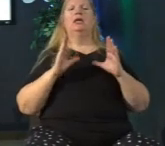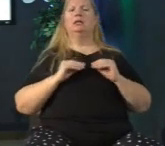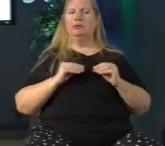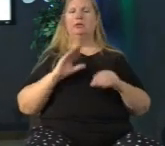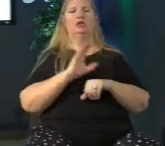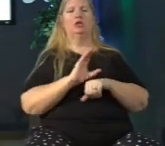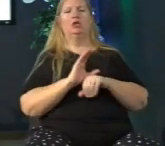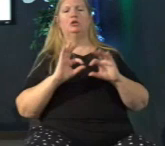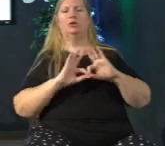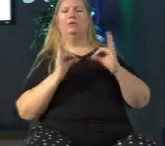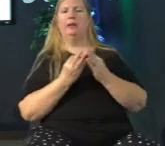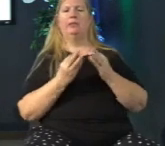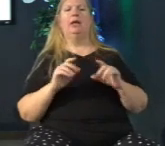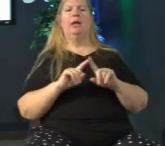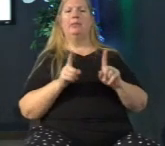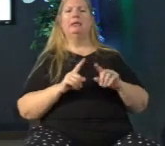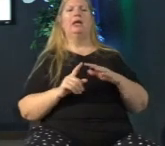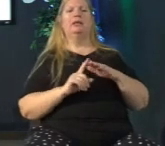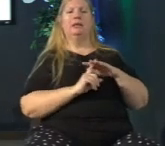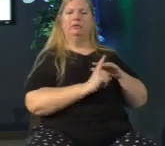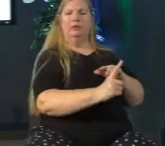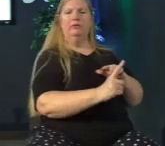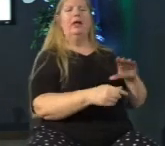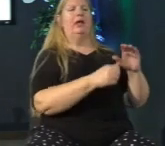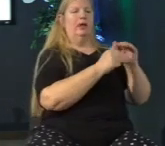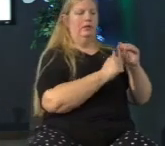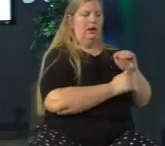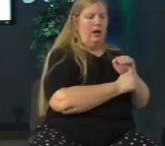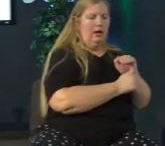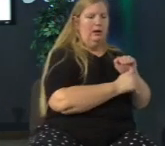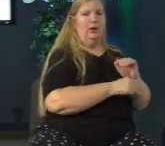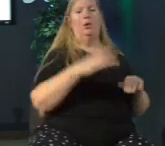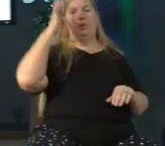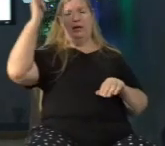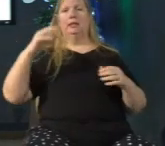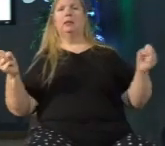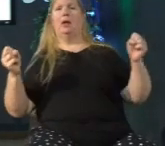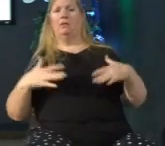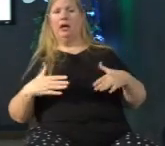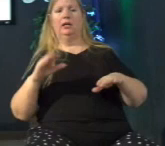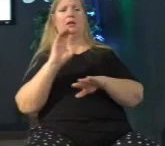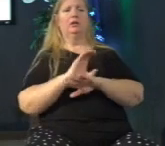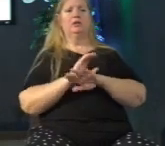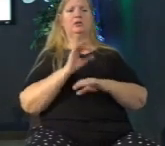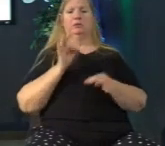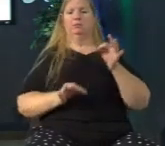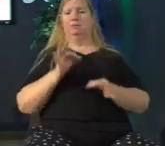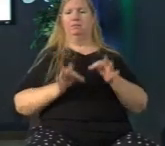they hunker down and they hide because they're afraid that the church is going to judge them